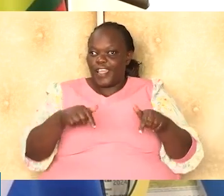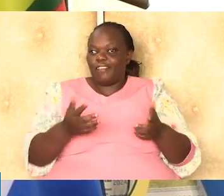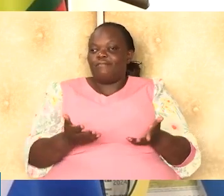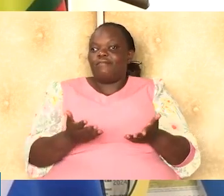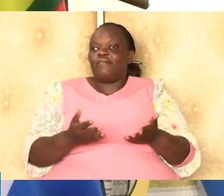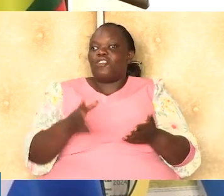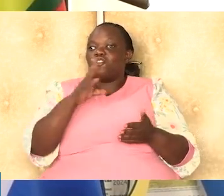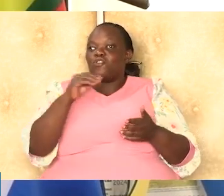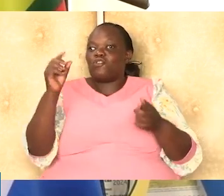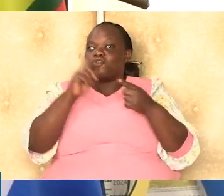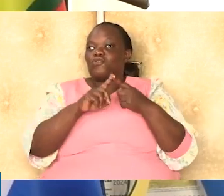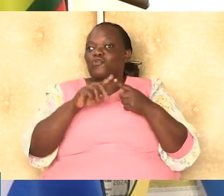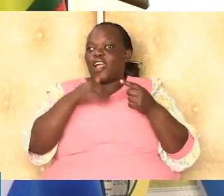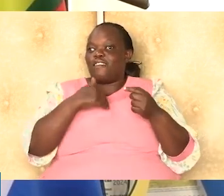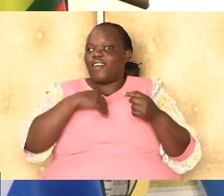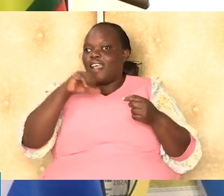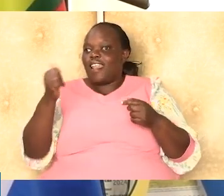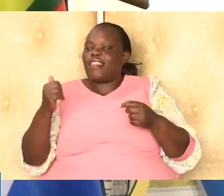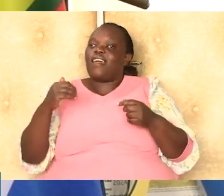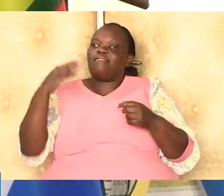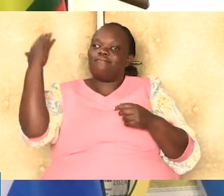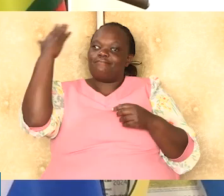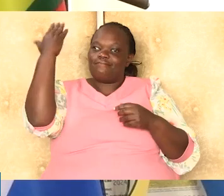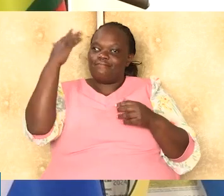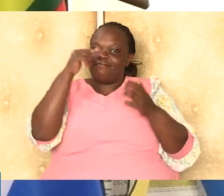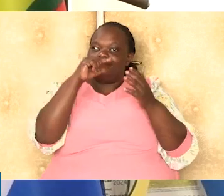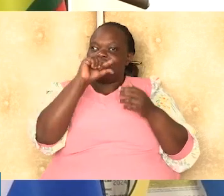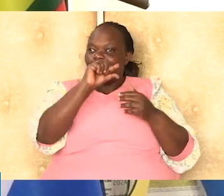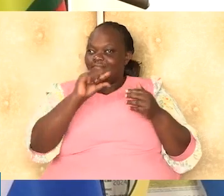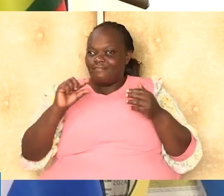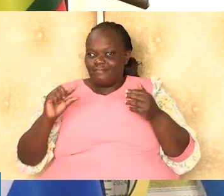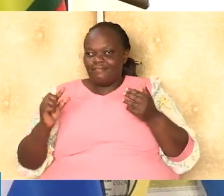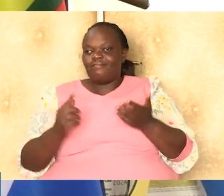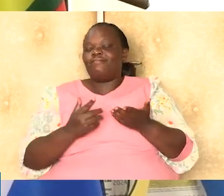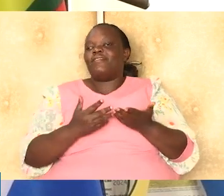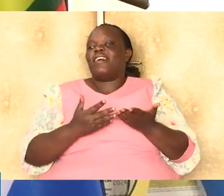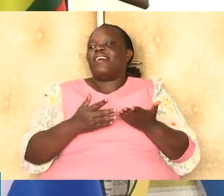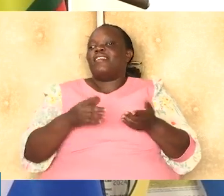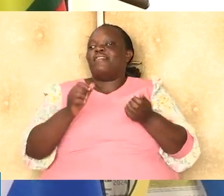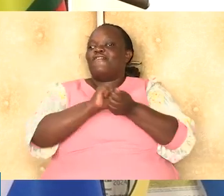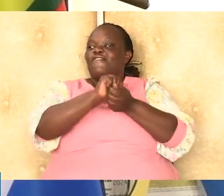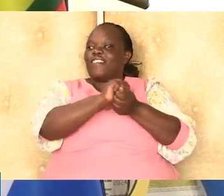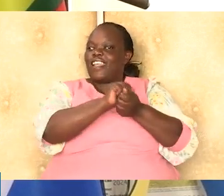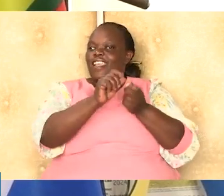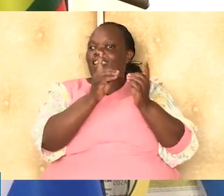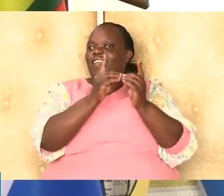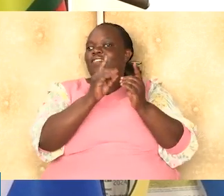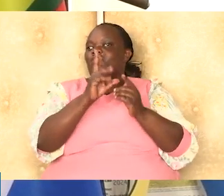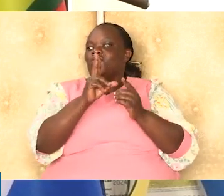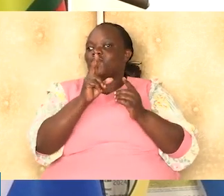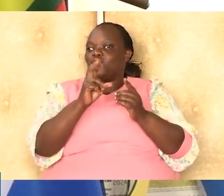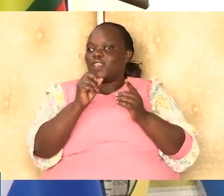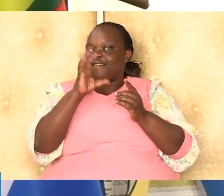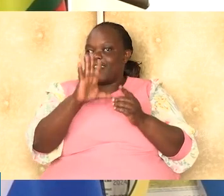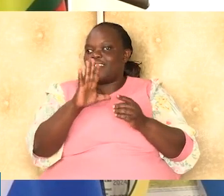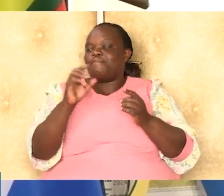we are going to have another press briefing, being Friday, the 25th of October. However,